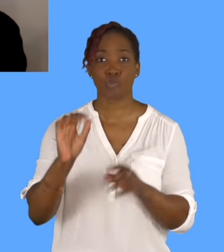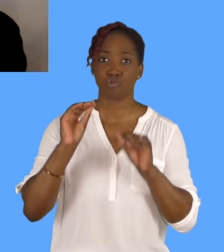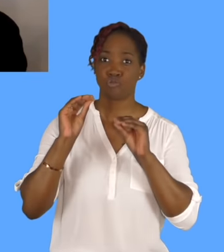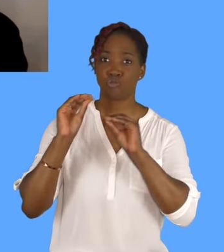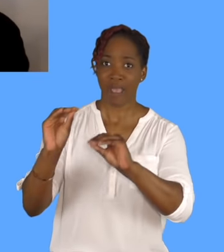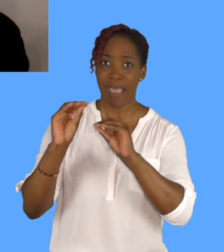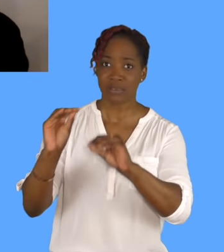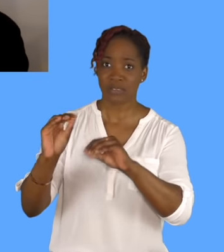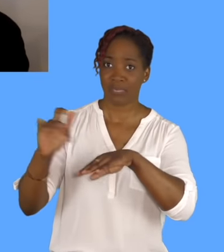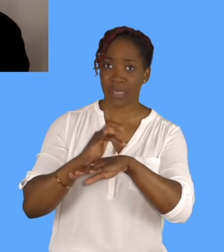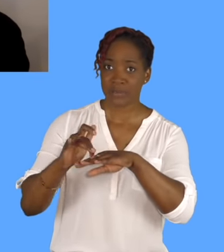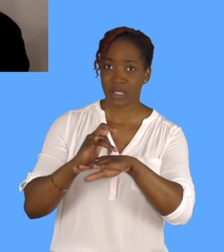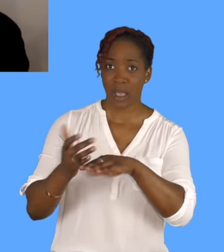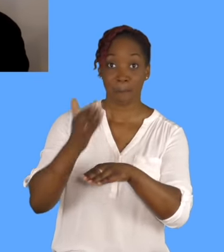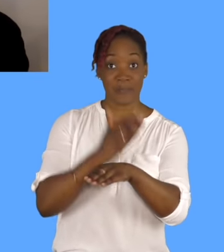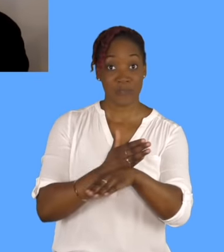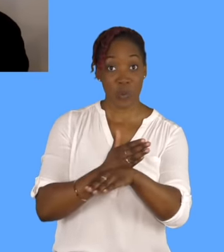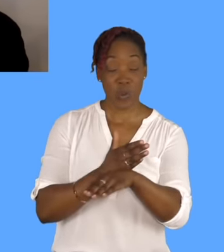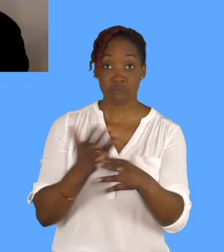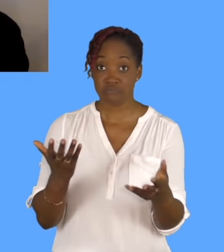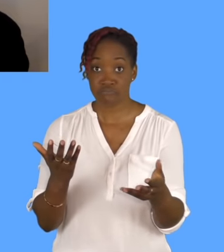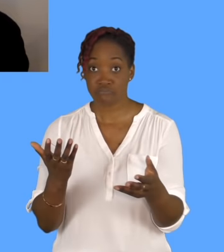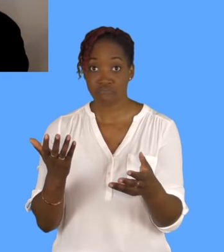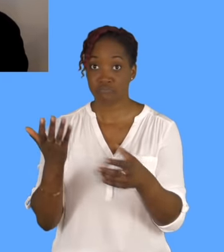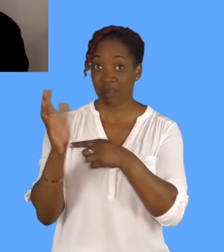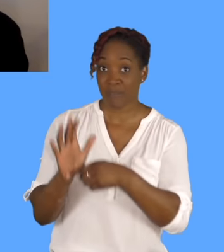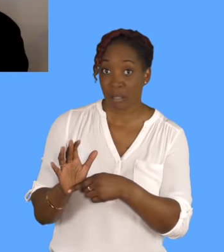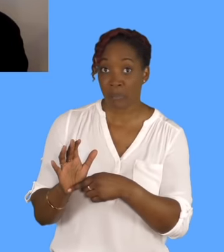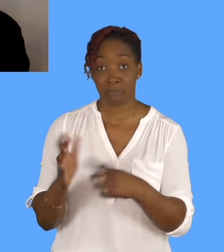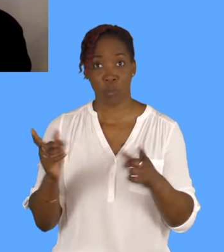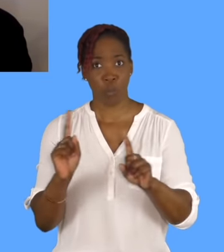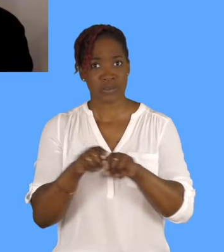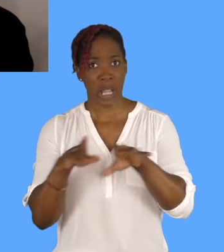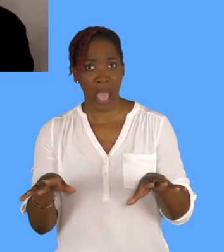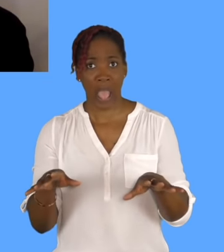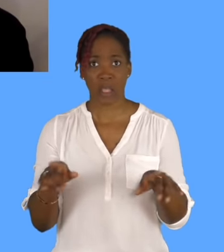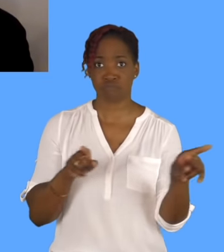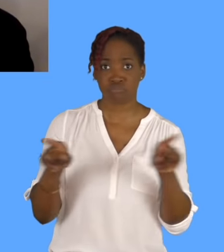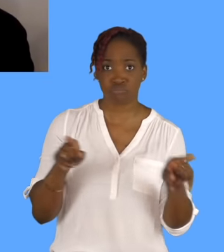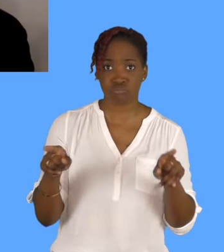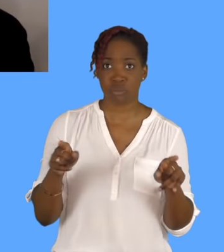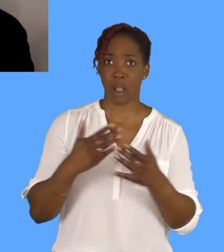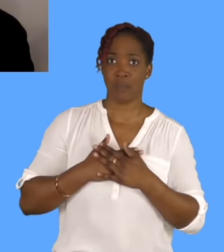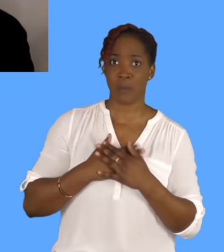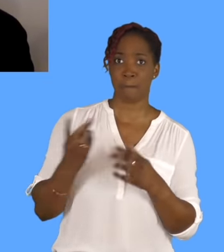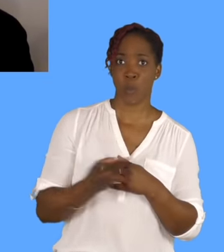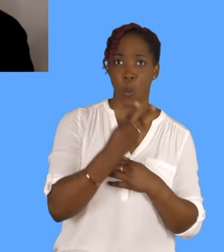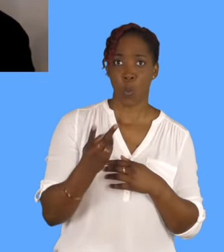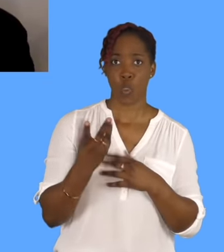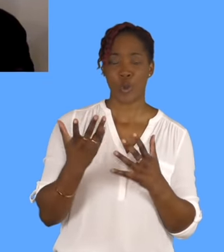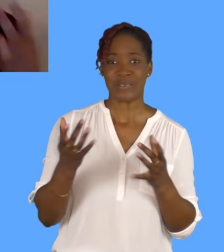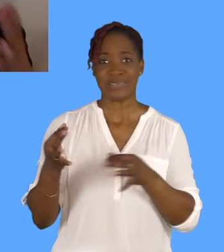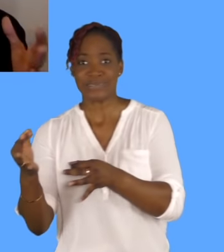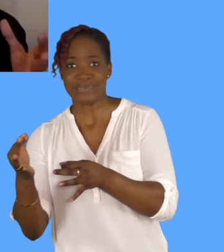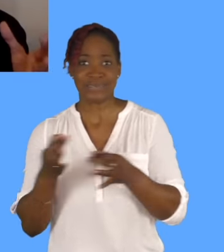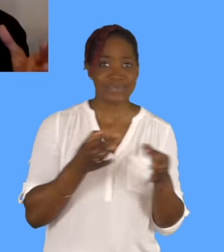them, what, what do you like? Is it torn between two or do you like both as equal? Oh, you see, I don't, I don't normally compare.